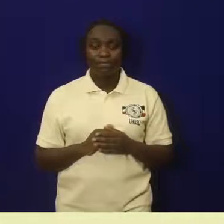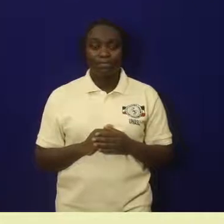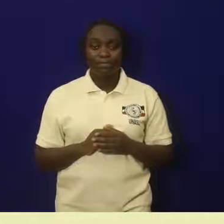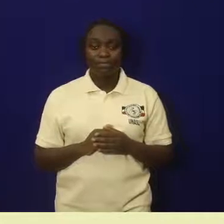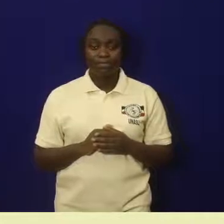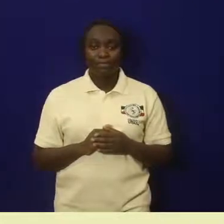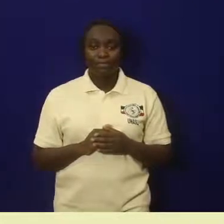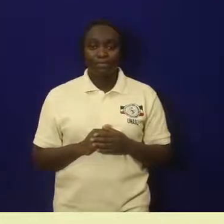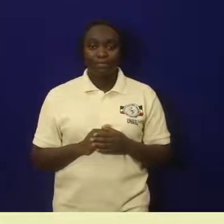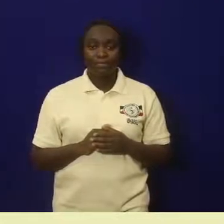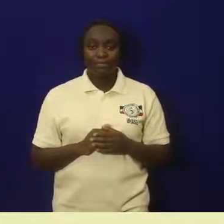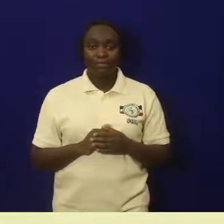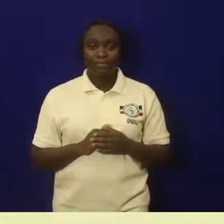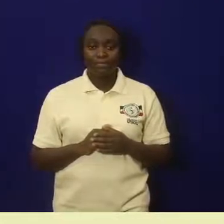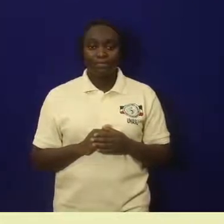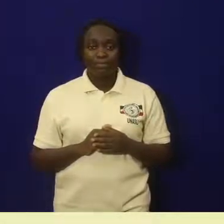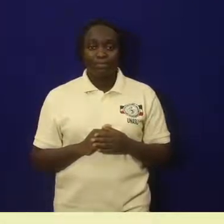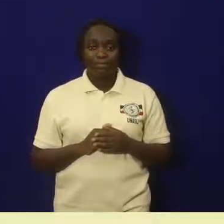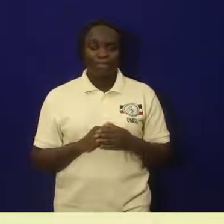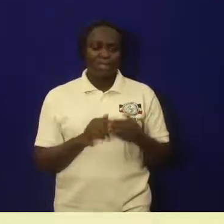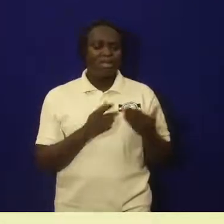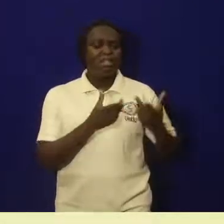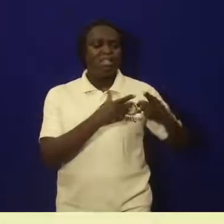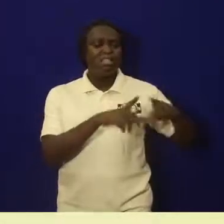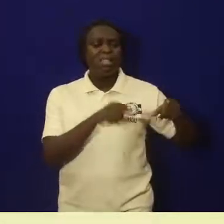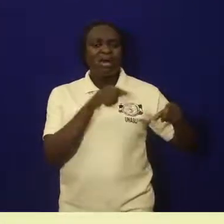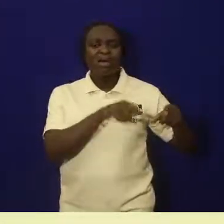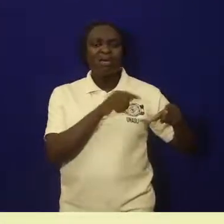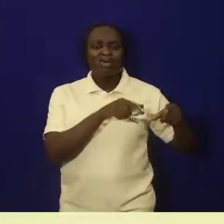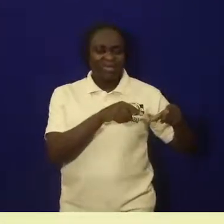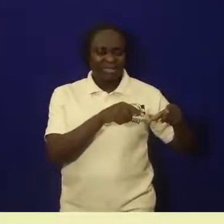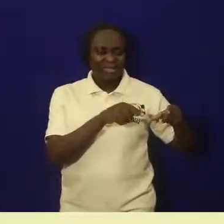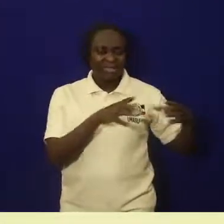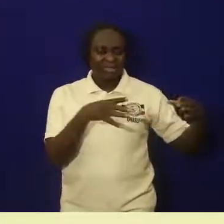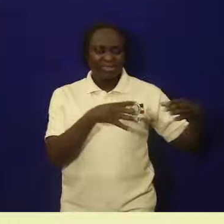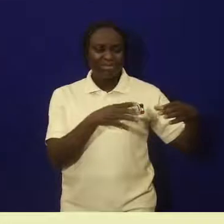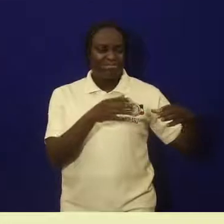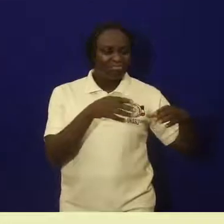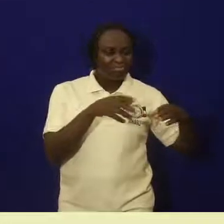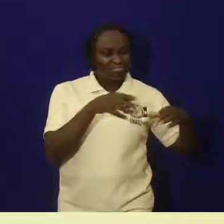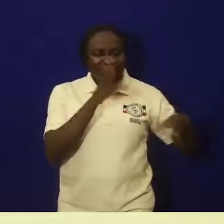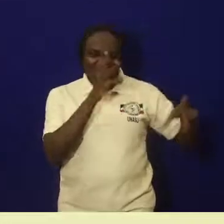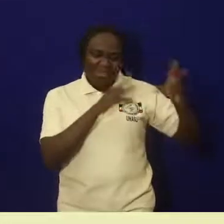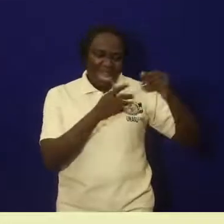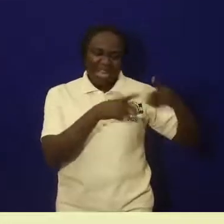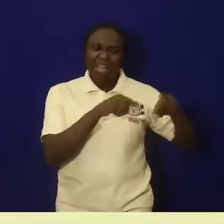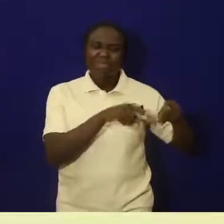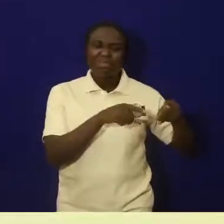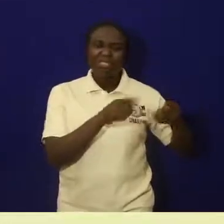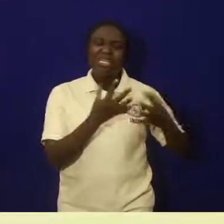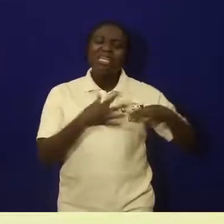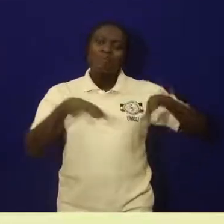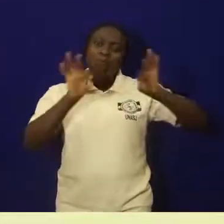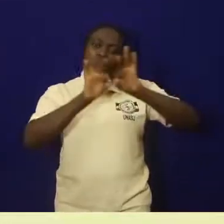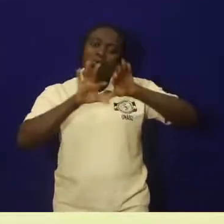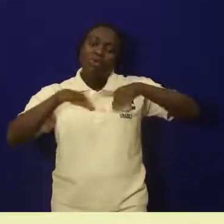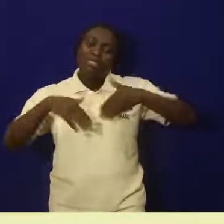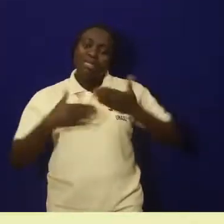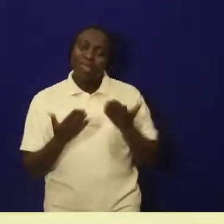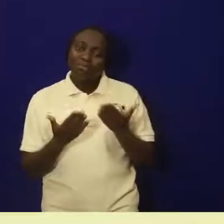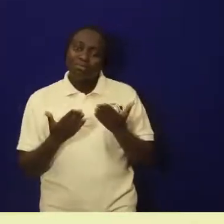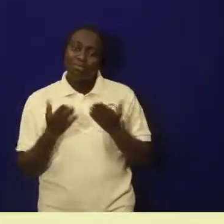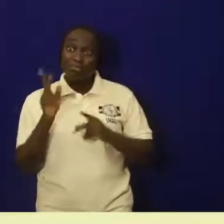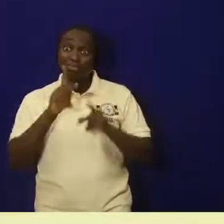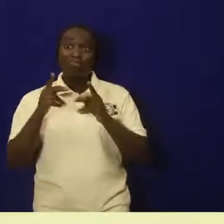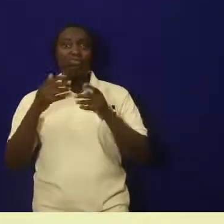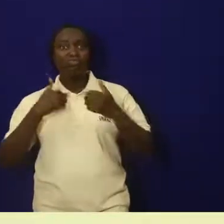what importance is the linguistic source to historians?